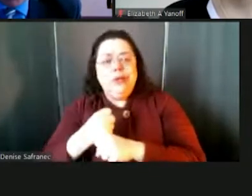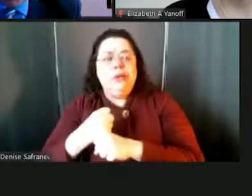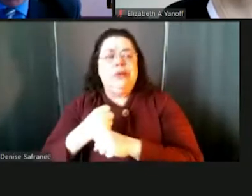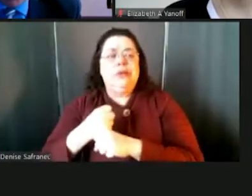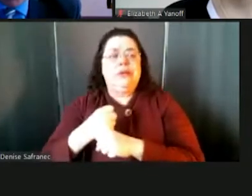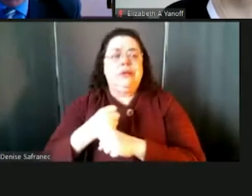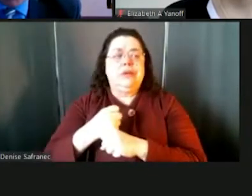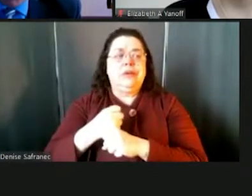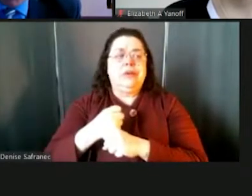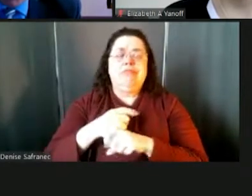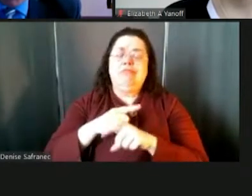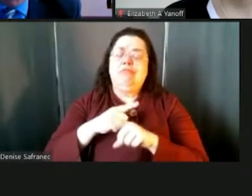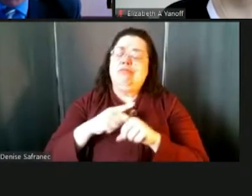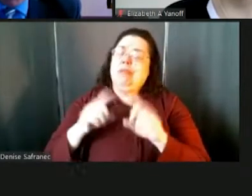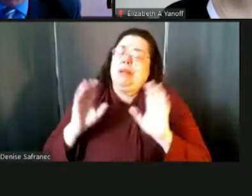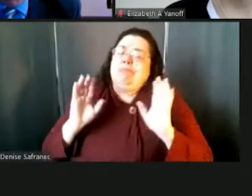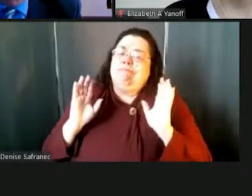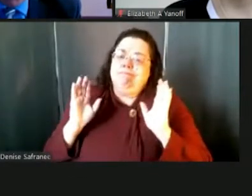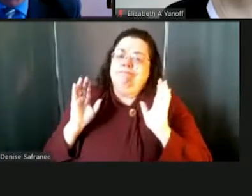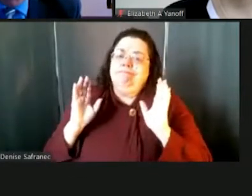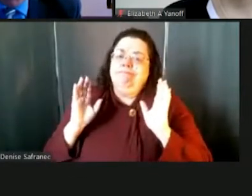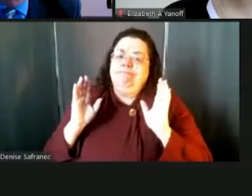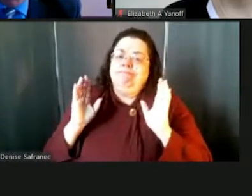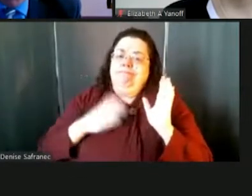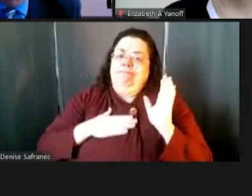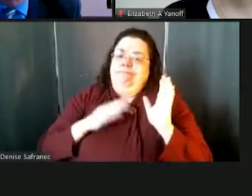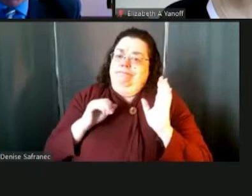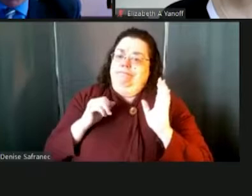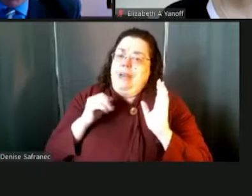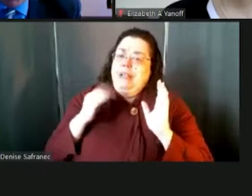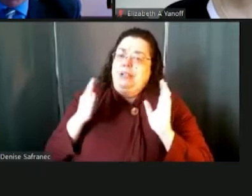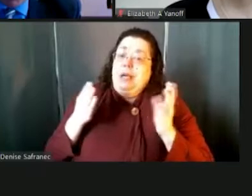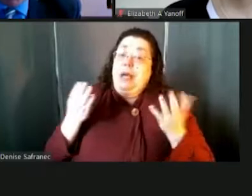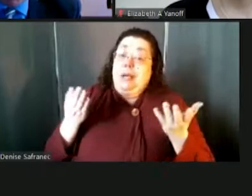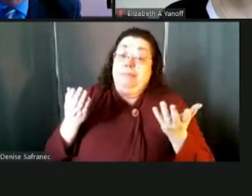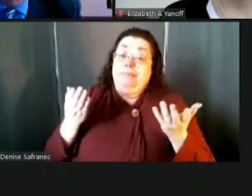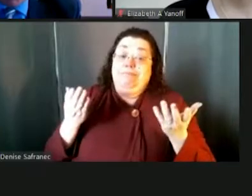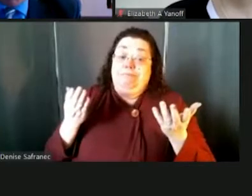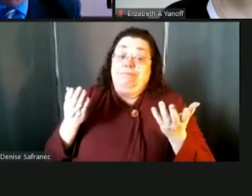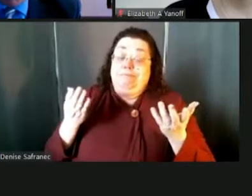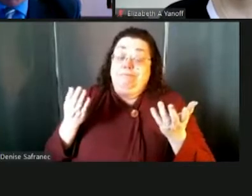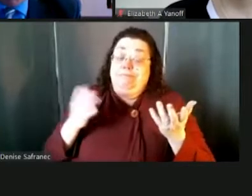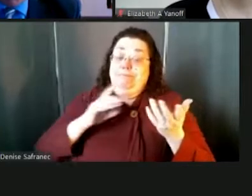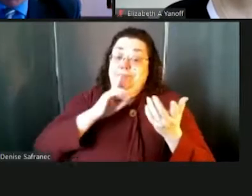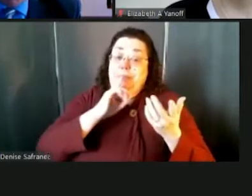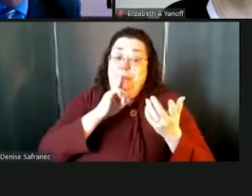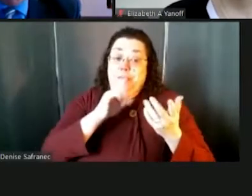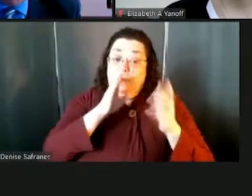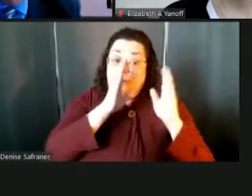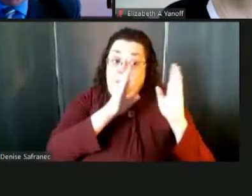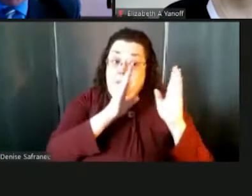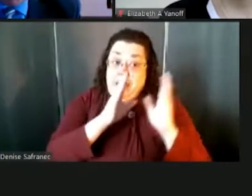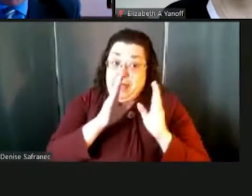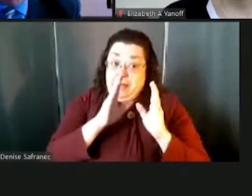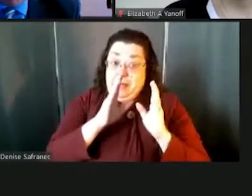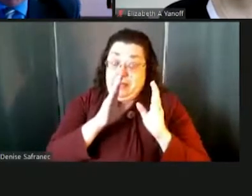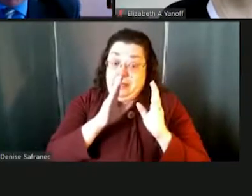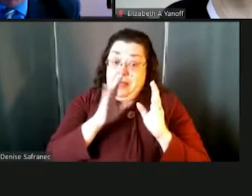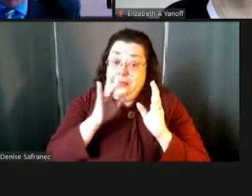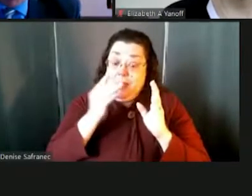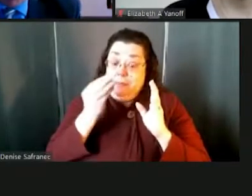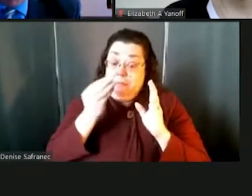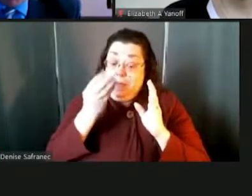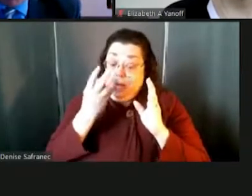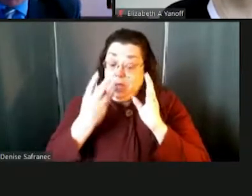again, that that's one of the superintendent's jobs with their business officials is make sure you're planning so that when that money goes